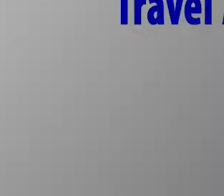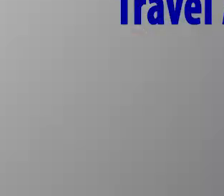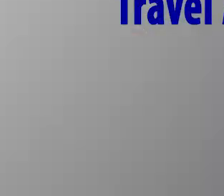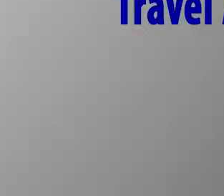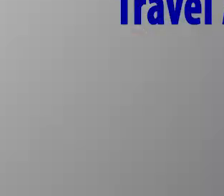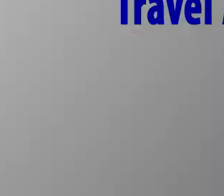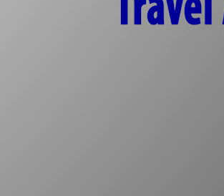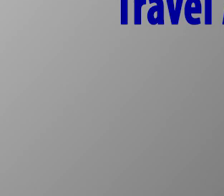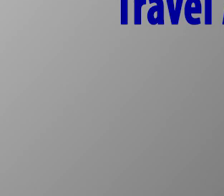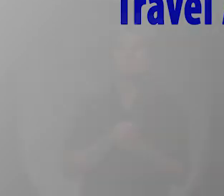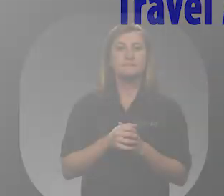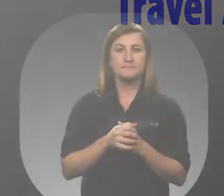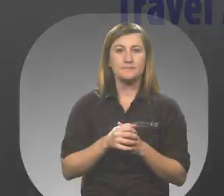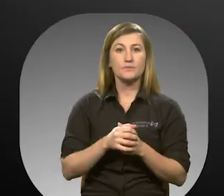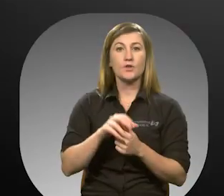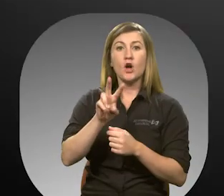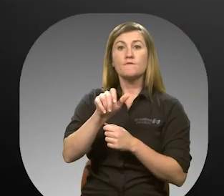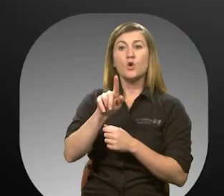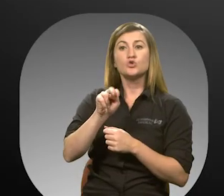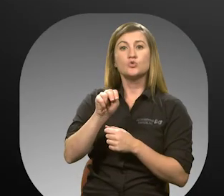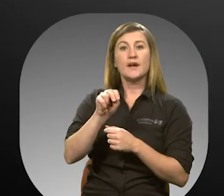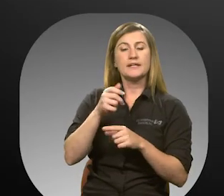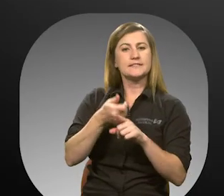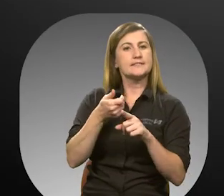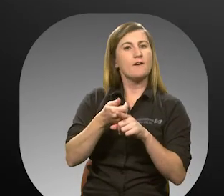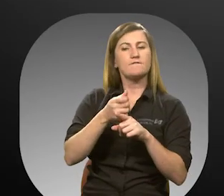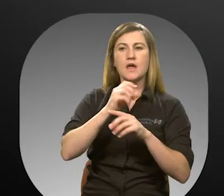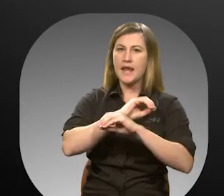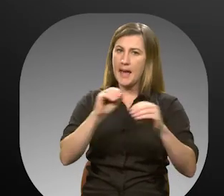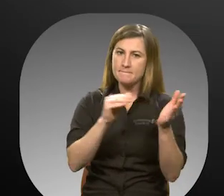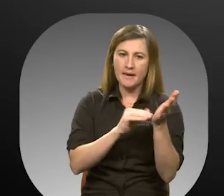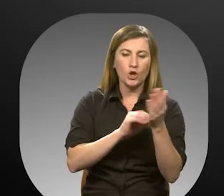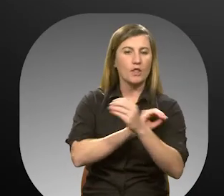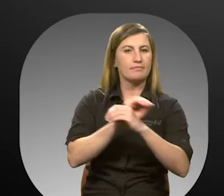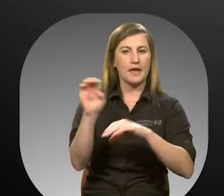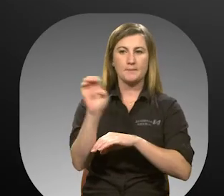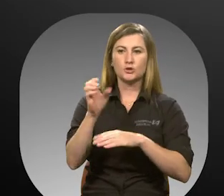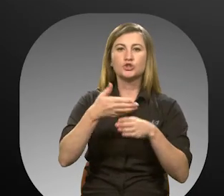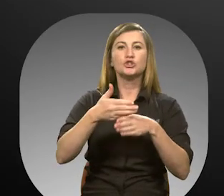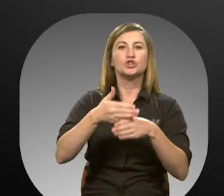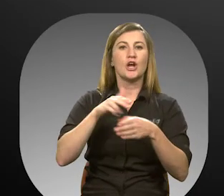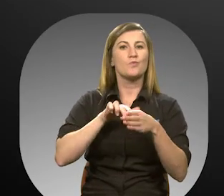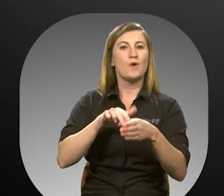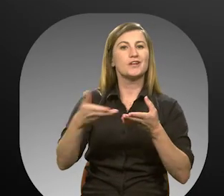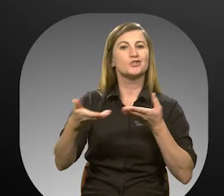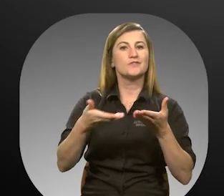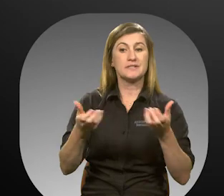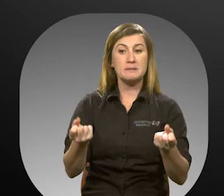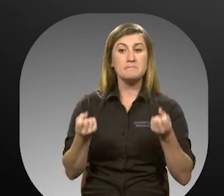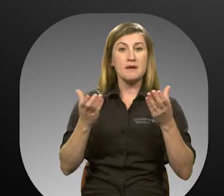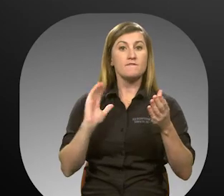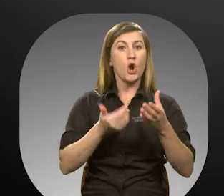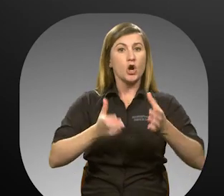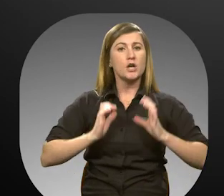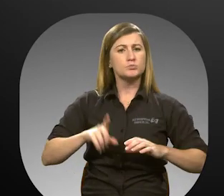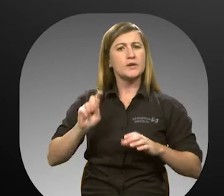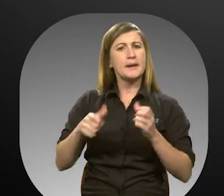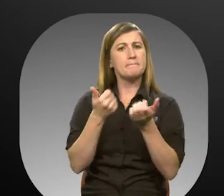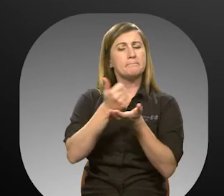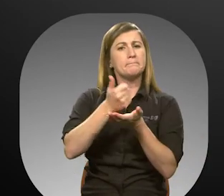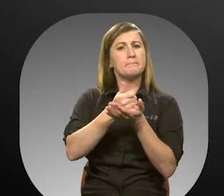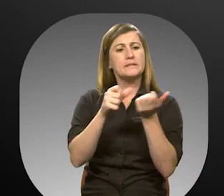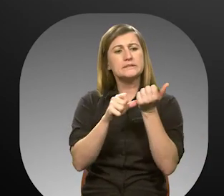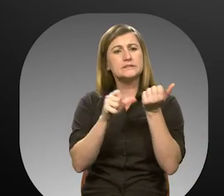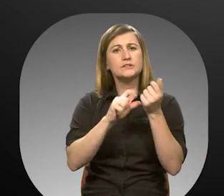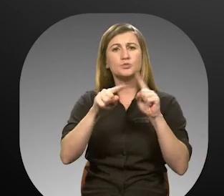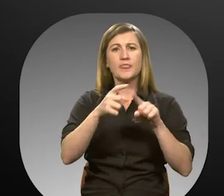Assistance Votran is a non-medical, non-emergency shared ride service. Many of our customers require assistance during